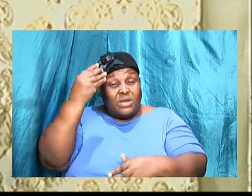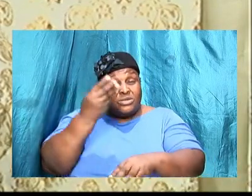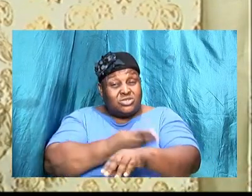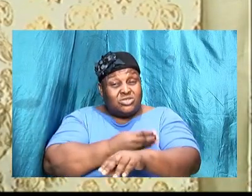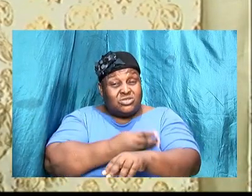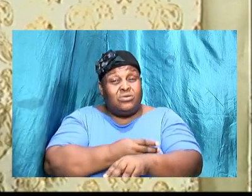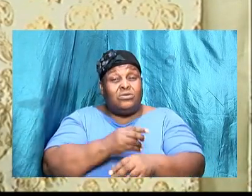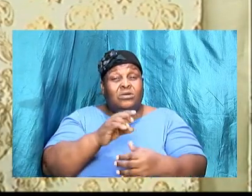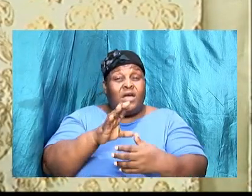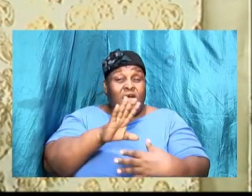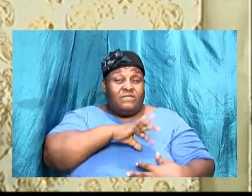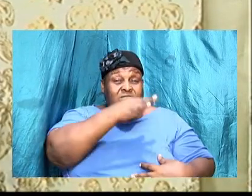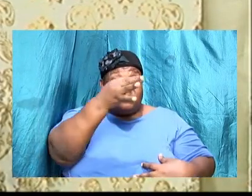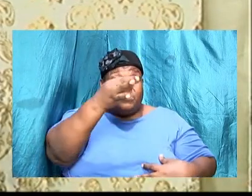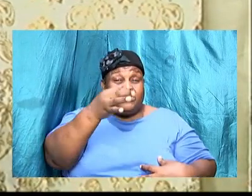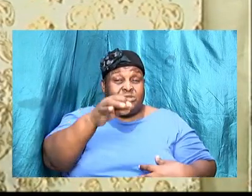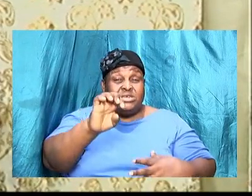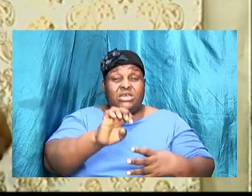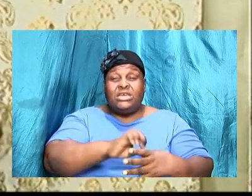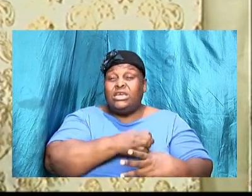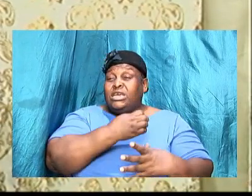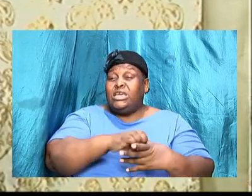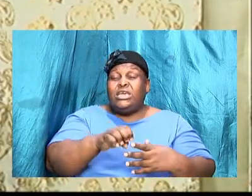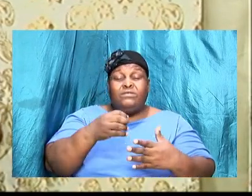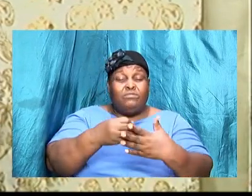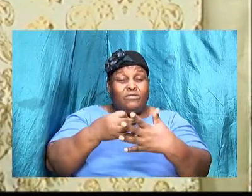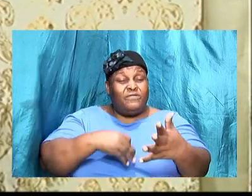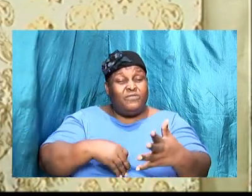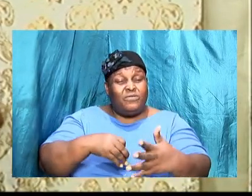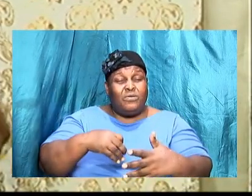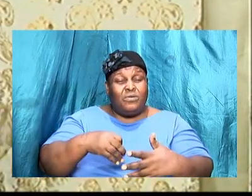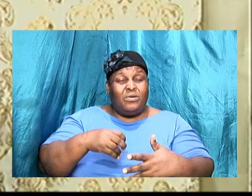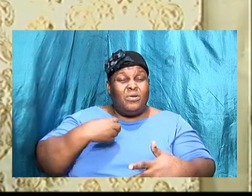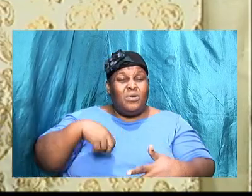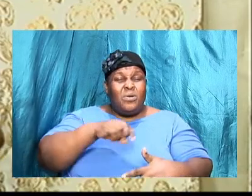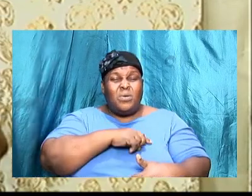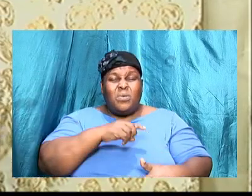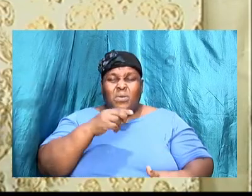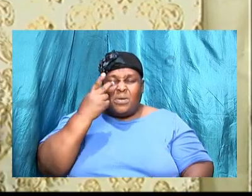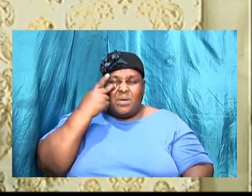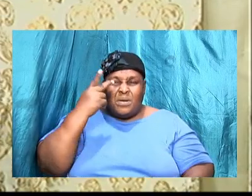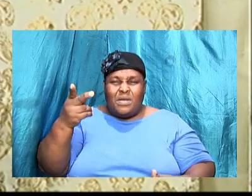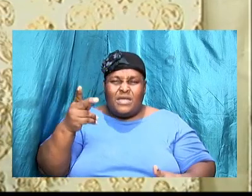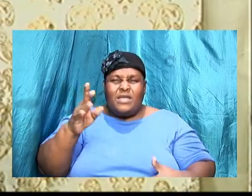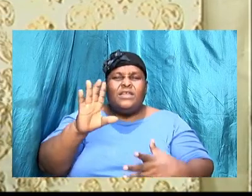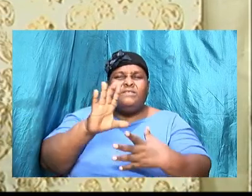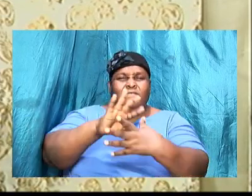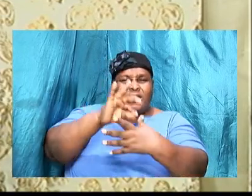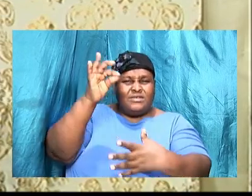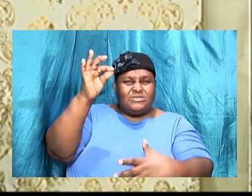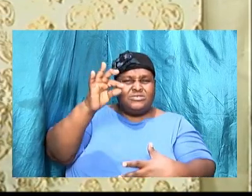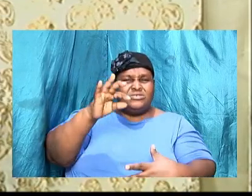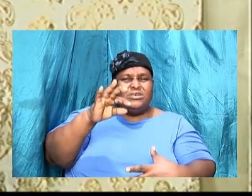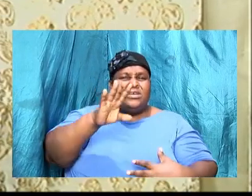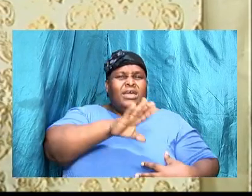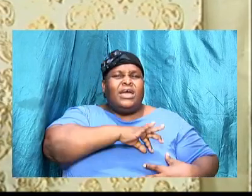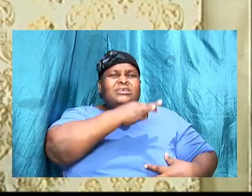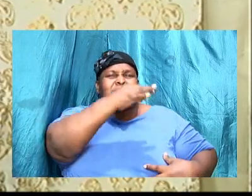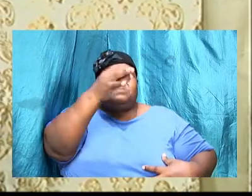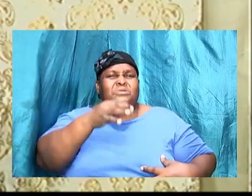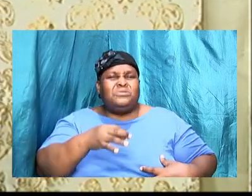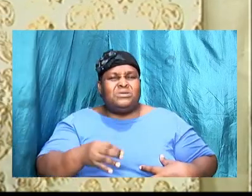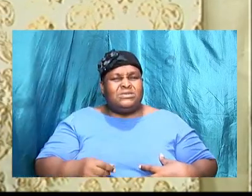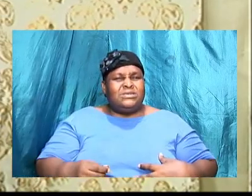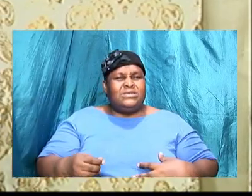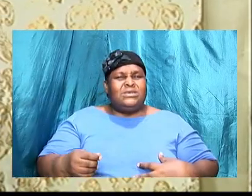spirit and even before our very eyes the flesh and the spirit is at a tag of war and it is same thing